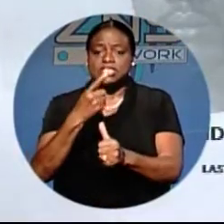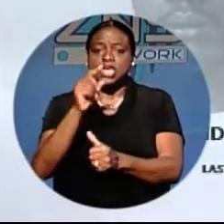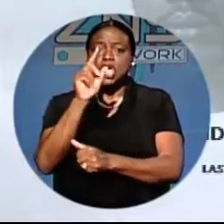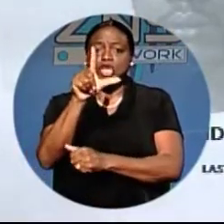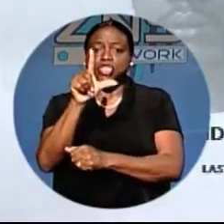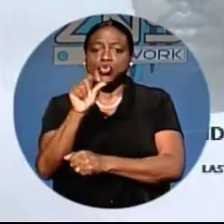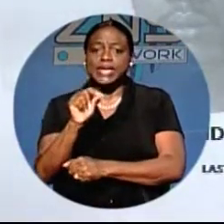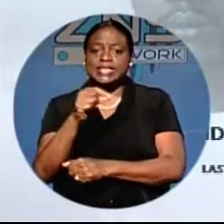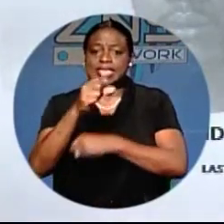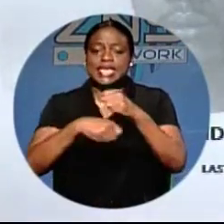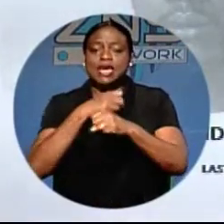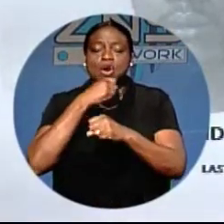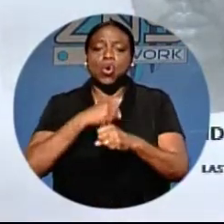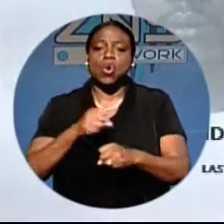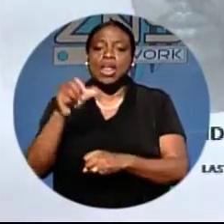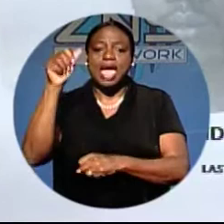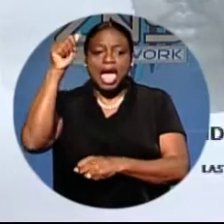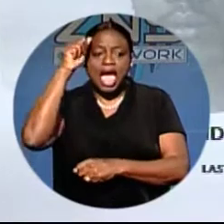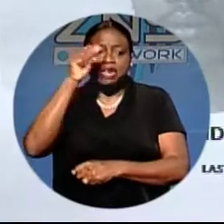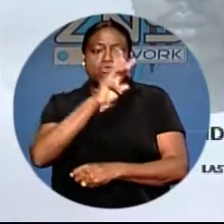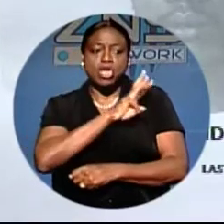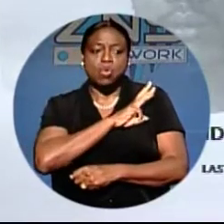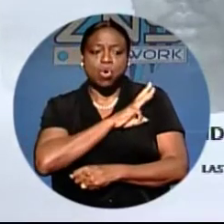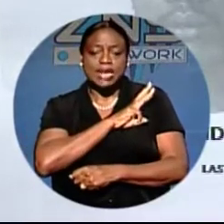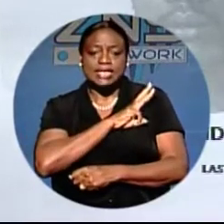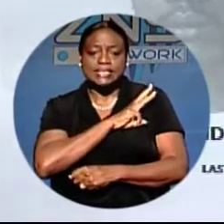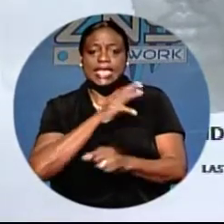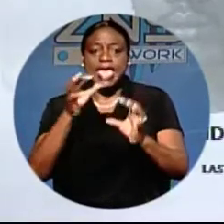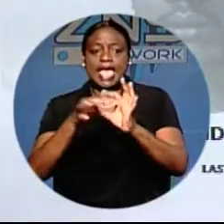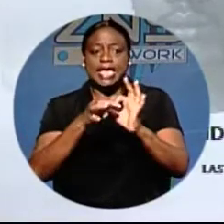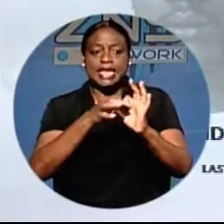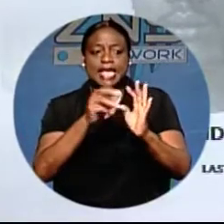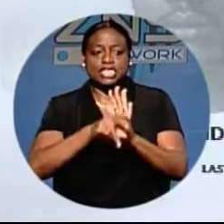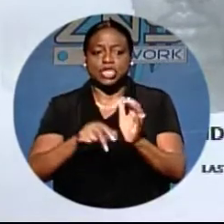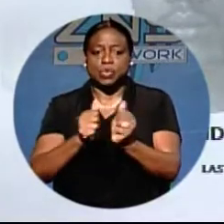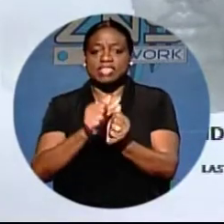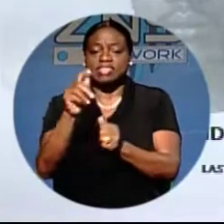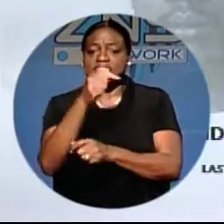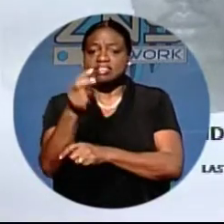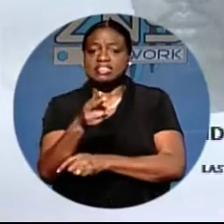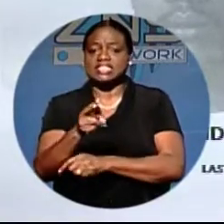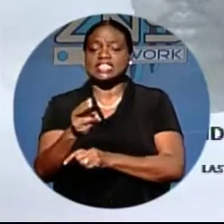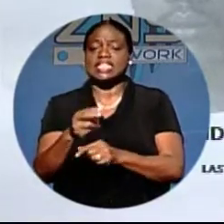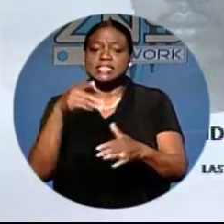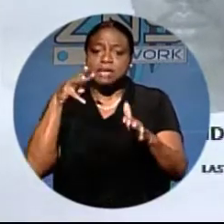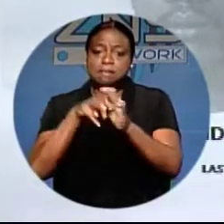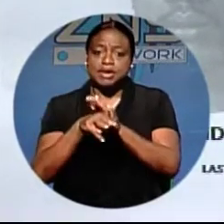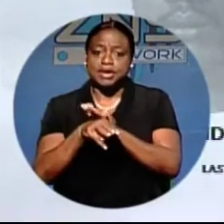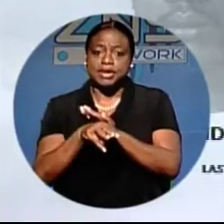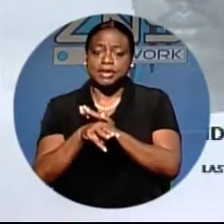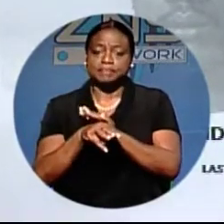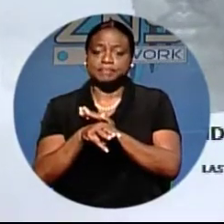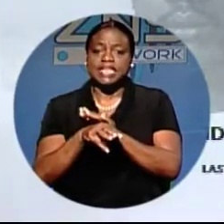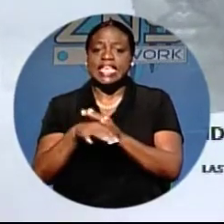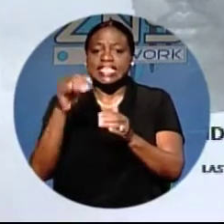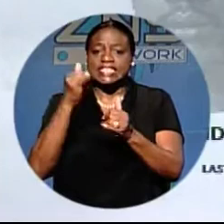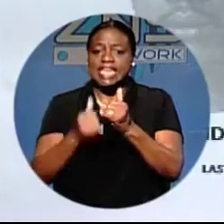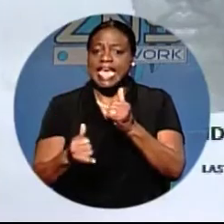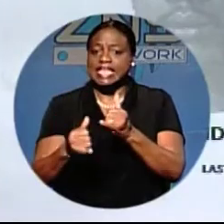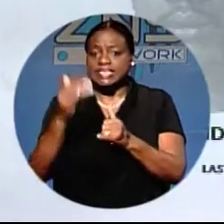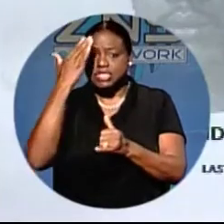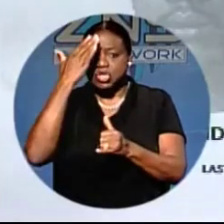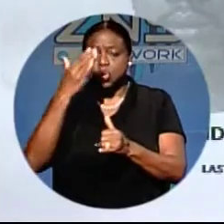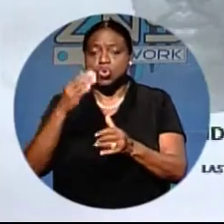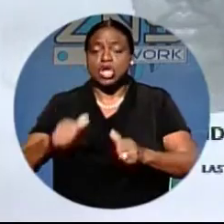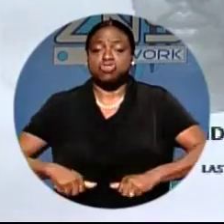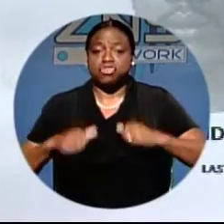Andre Wallace, alias Muggs. He's wanted in connection with Thursday's murder on Crooked Island Street. His last known address is First Street. He is